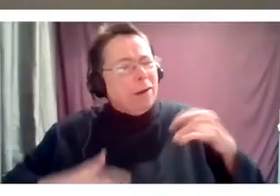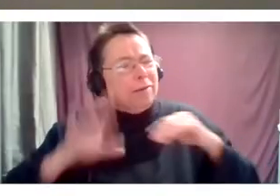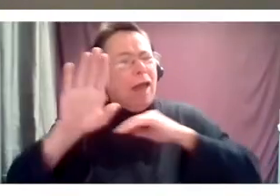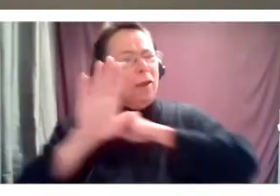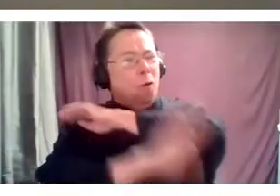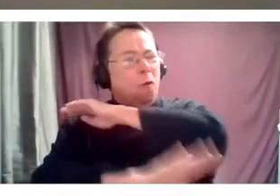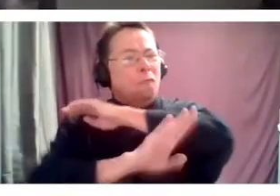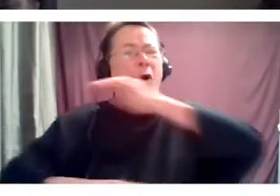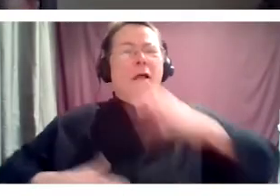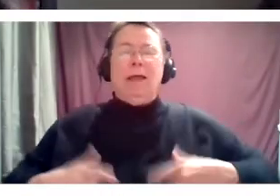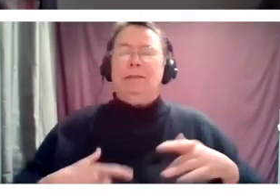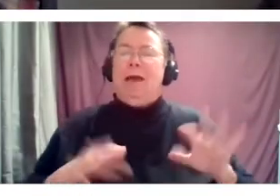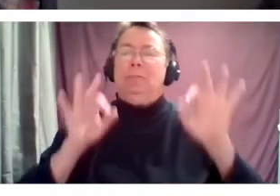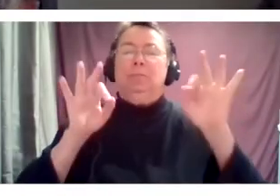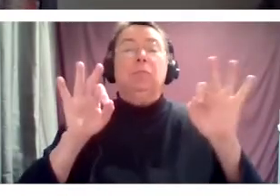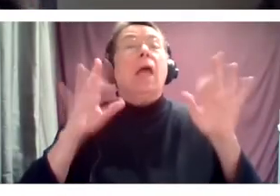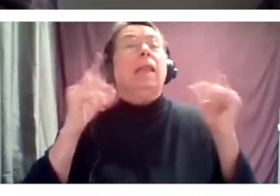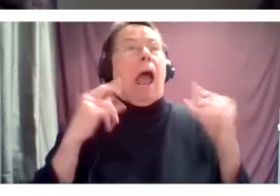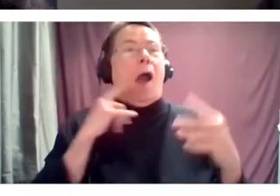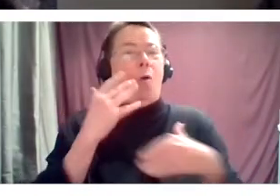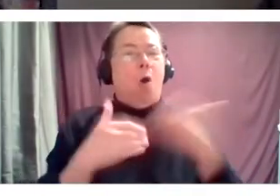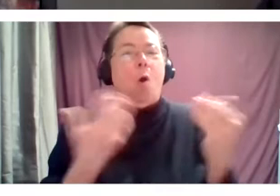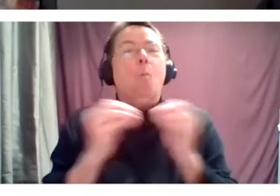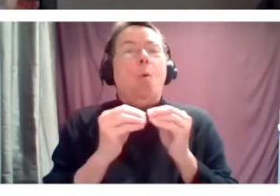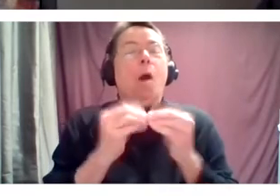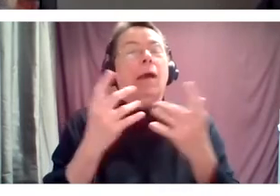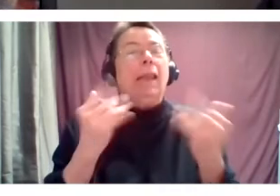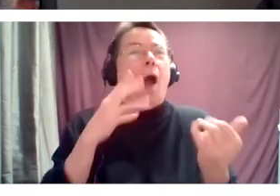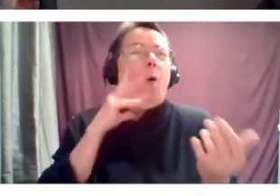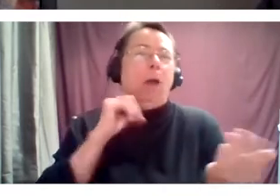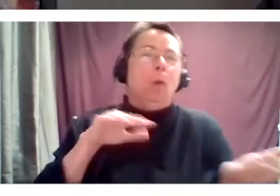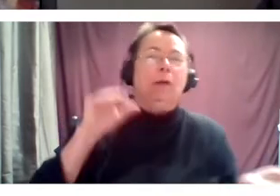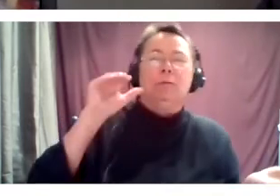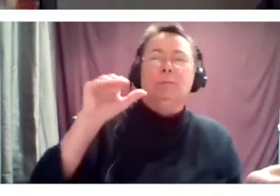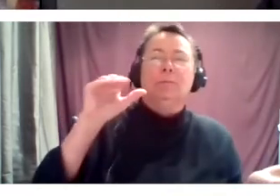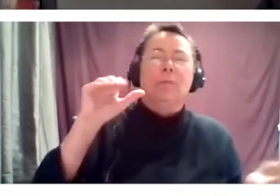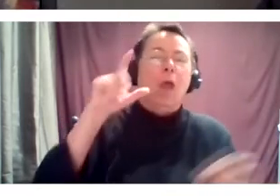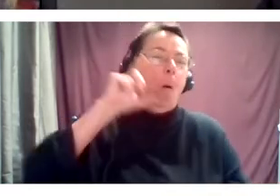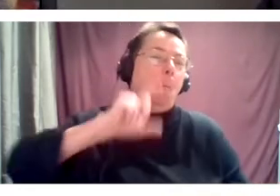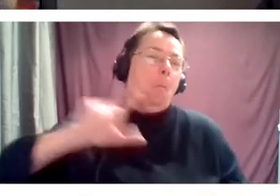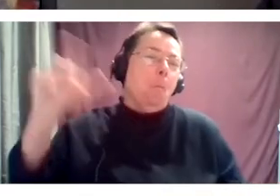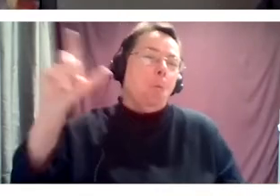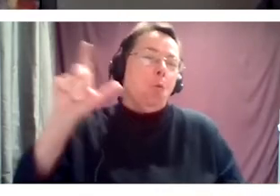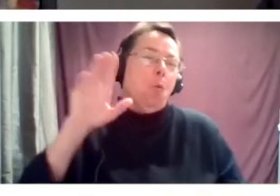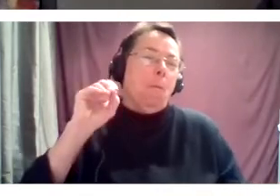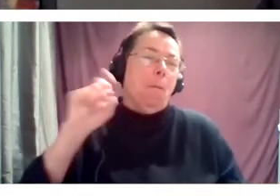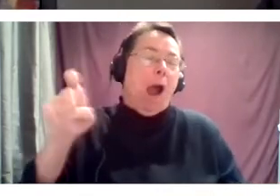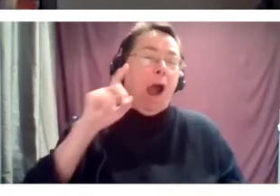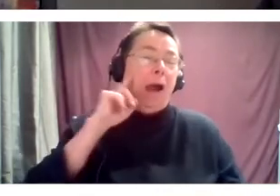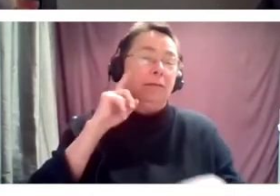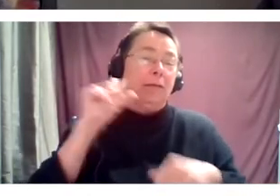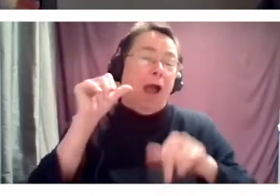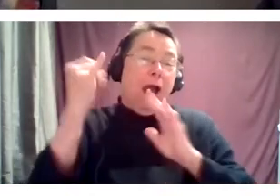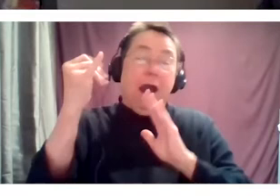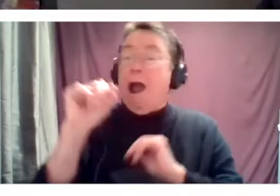Let's keep the momentum going, shall we? I want to pass this over to Moonbox and to producer, artistic director, Sharman Altshuler.